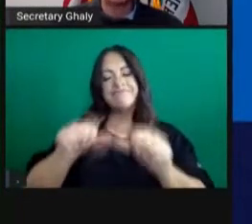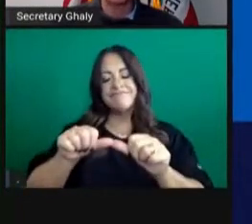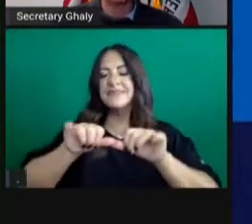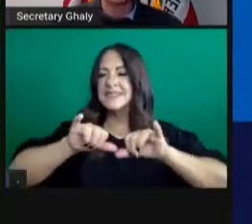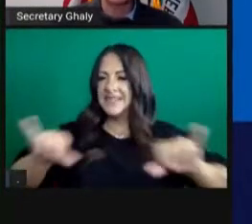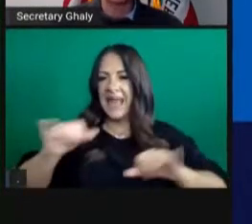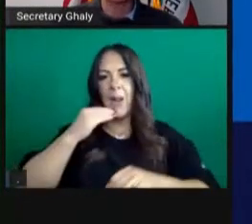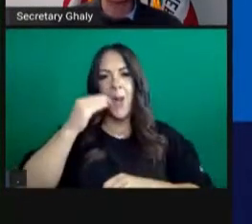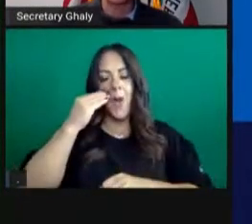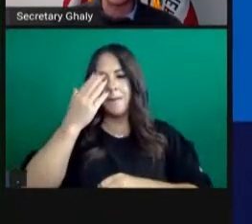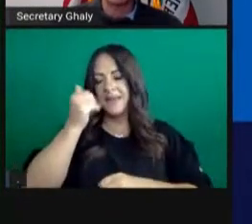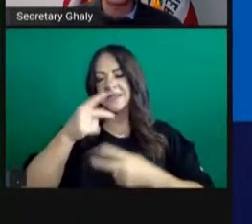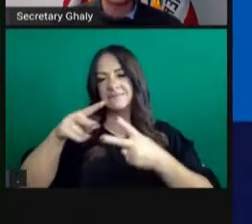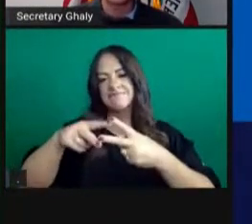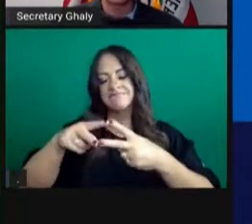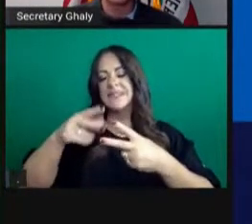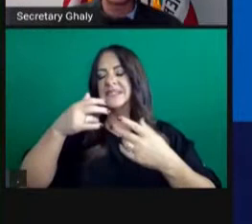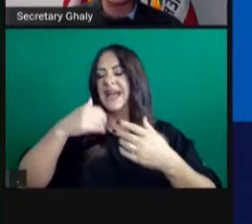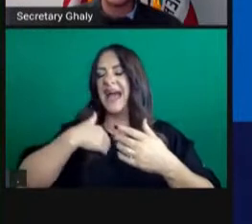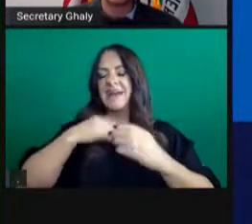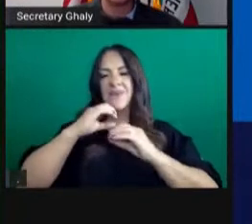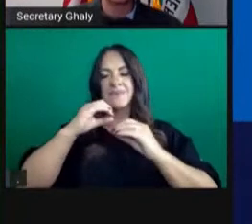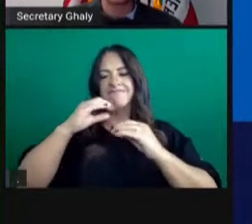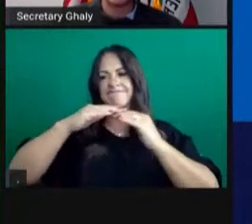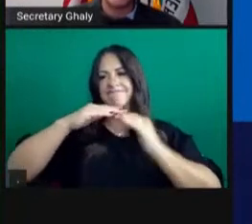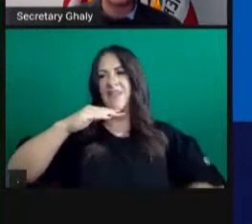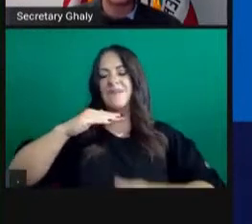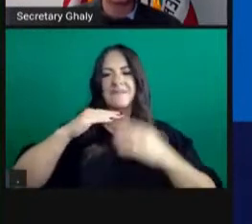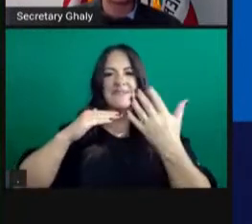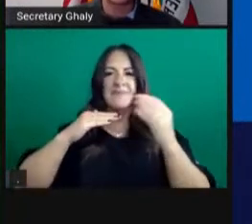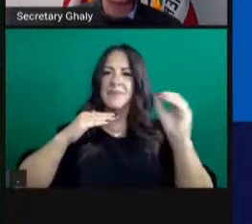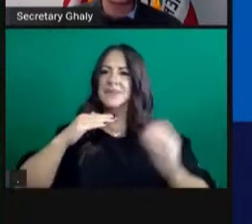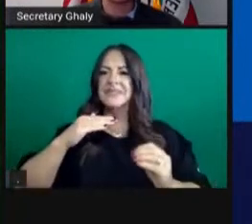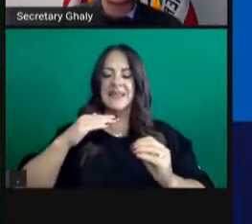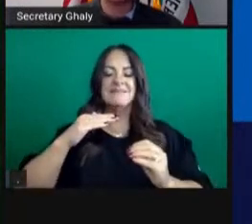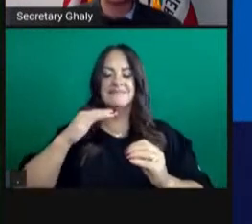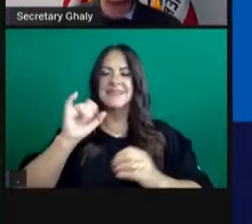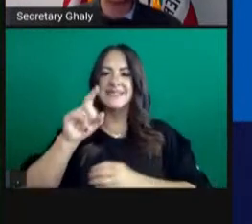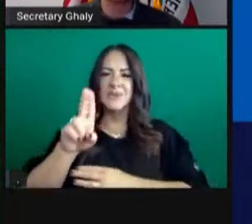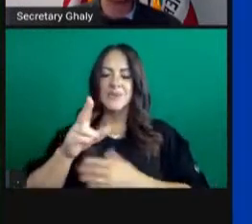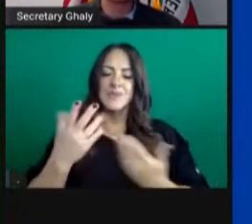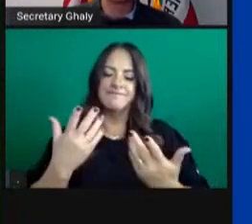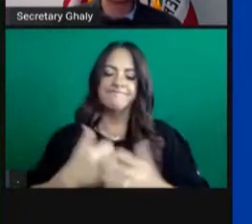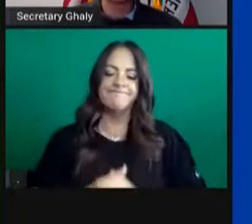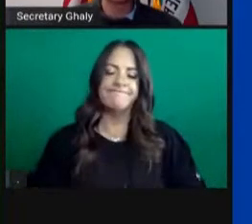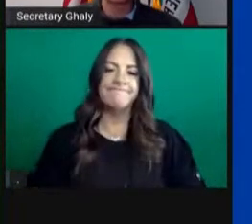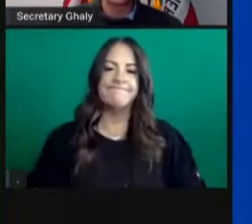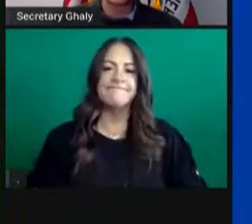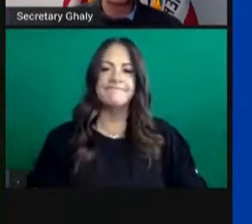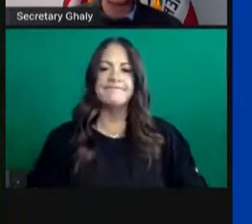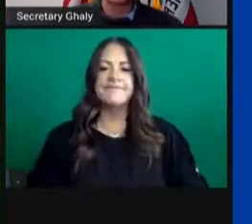And again, if the projection is below 15, that region remains. Next slide, please.